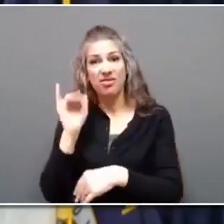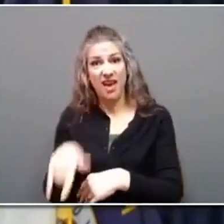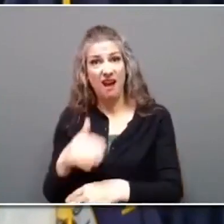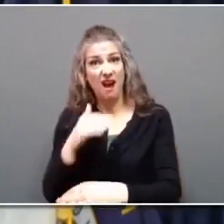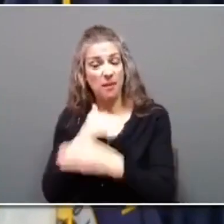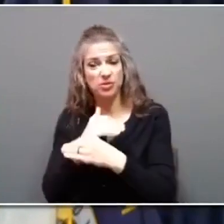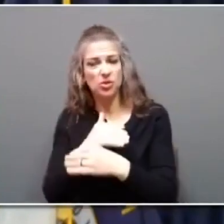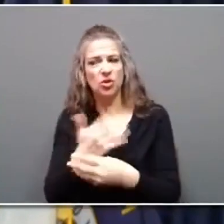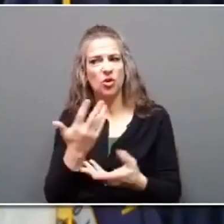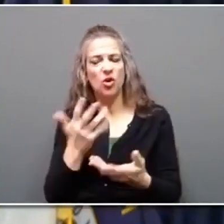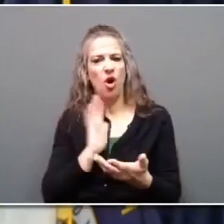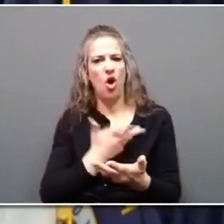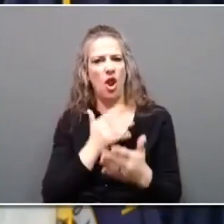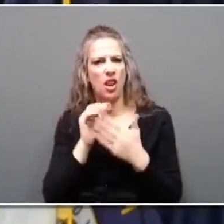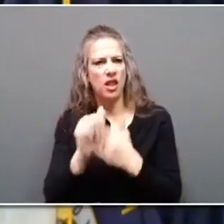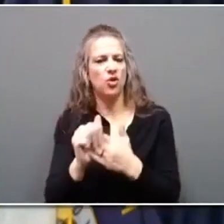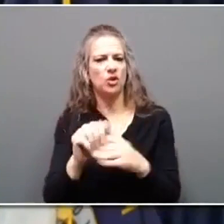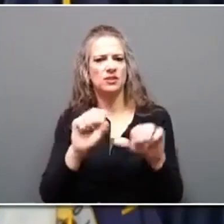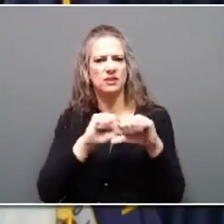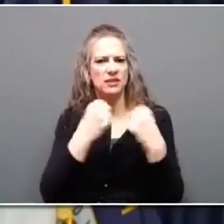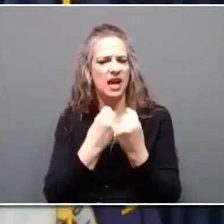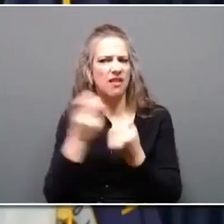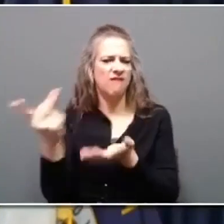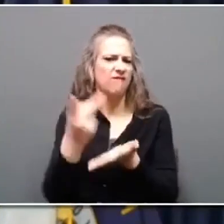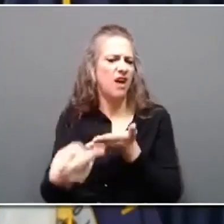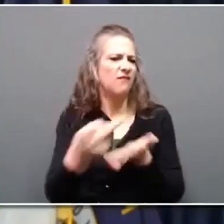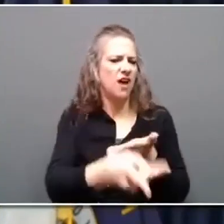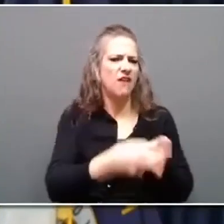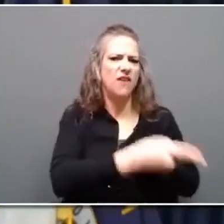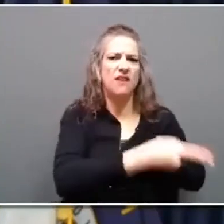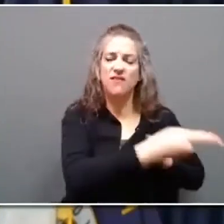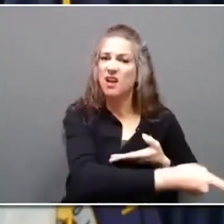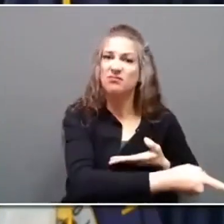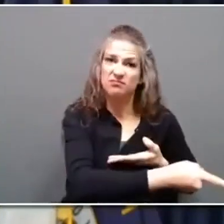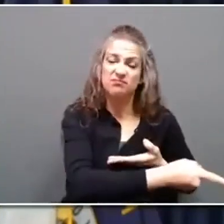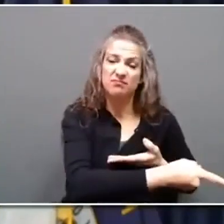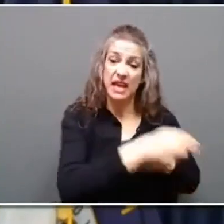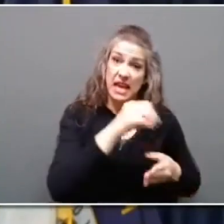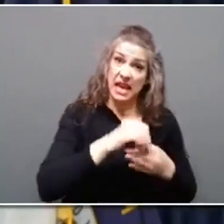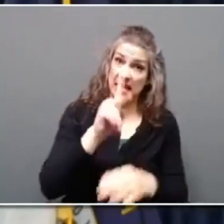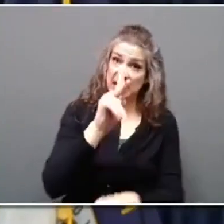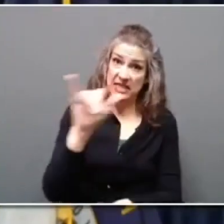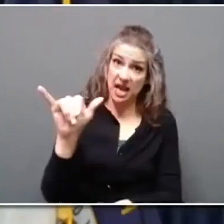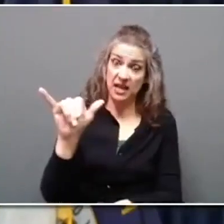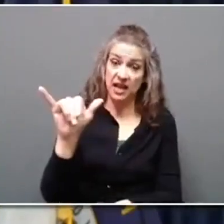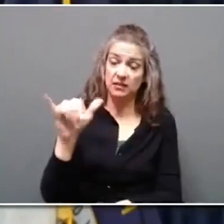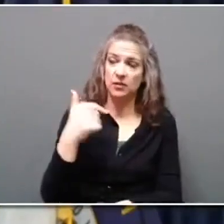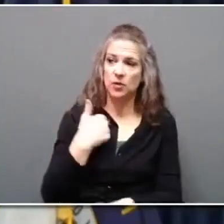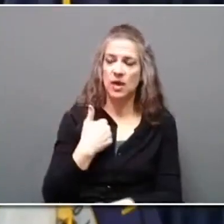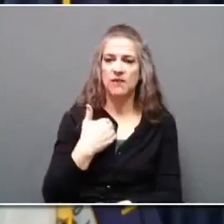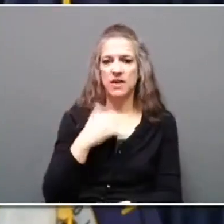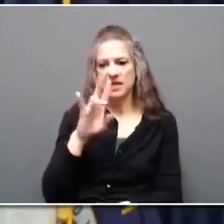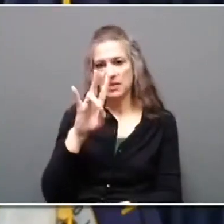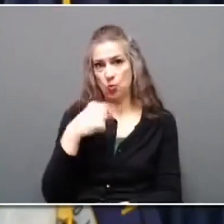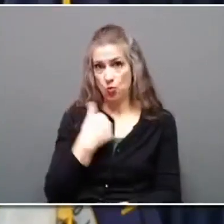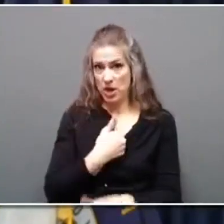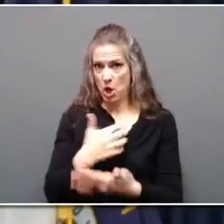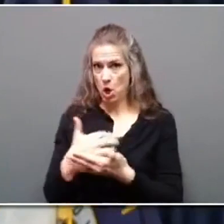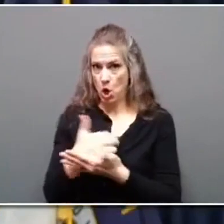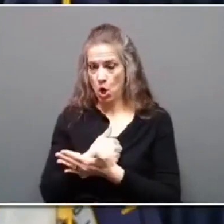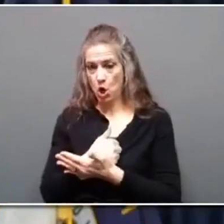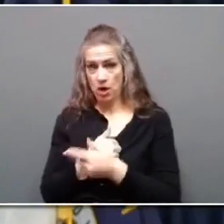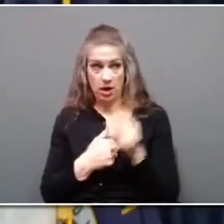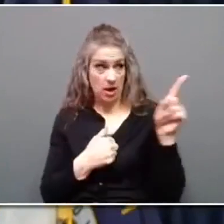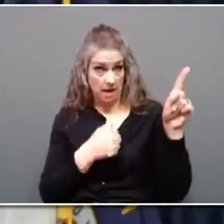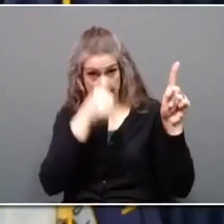to address for generations, and they hide in plain sight. In Kentucky, we make 79 cents for every dollar a man makes,